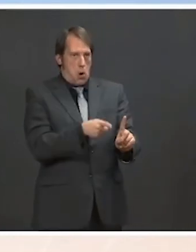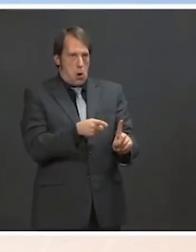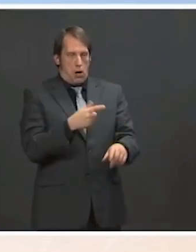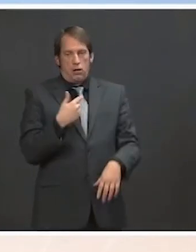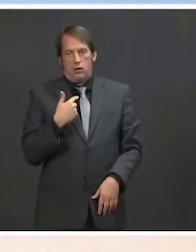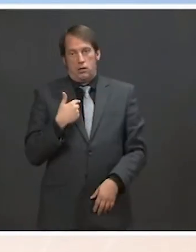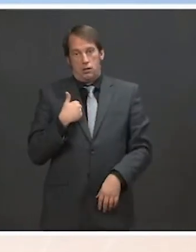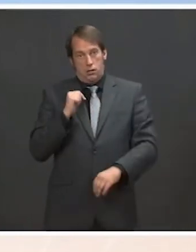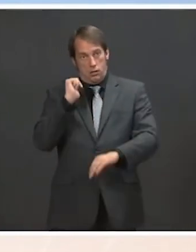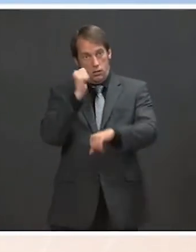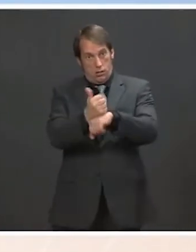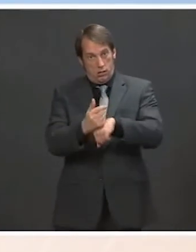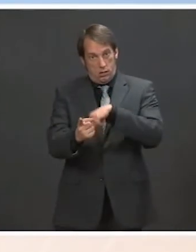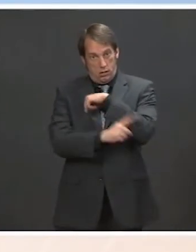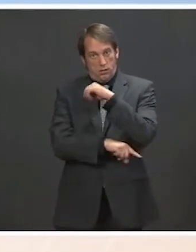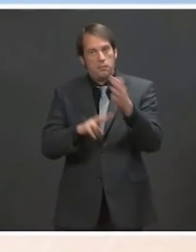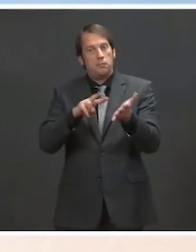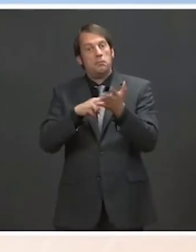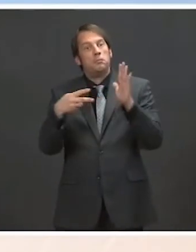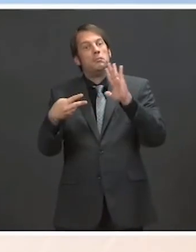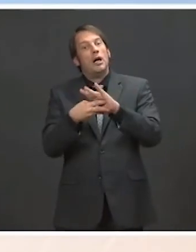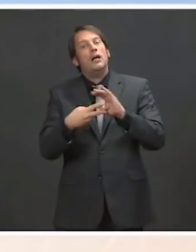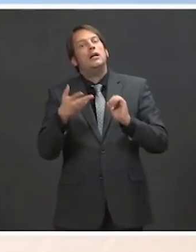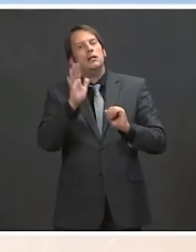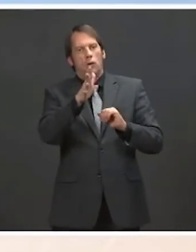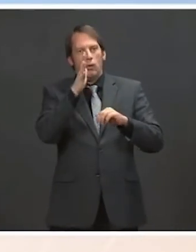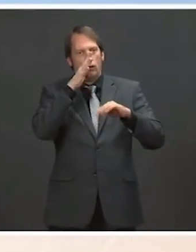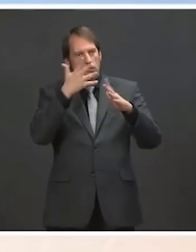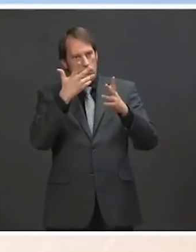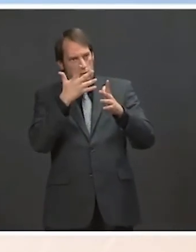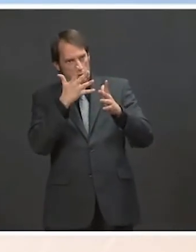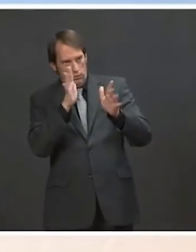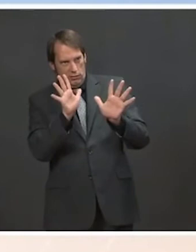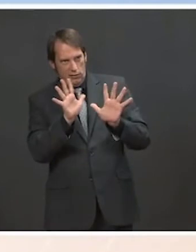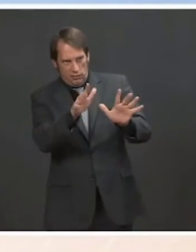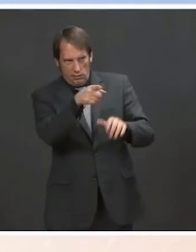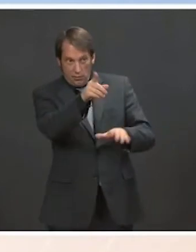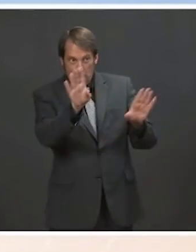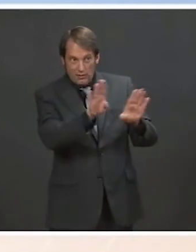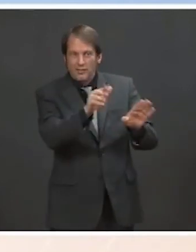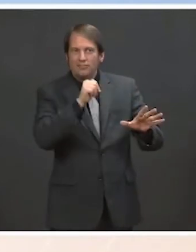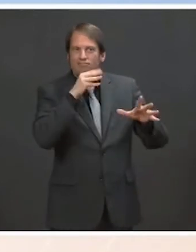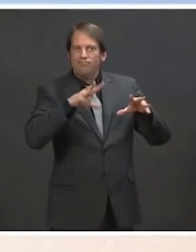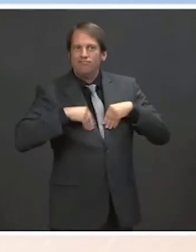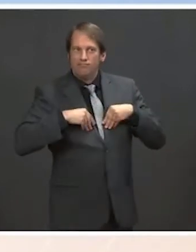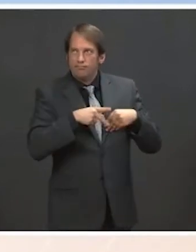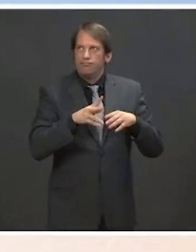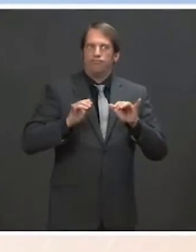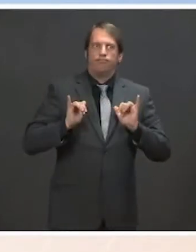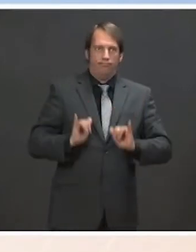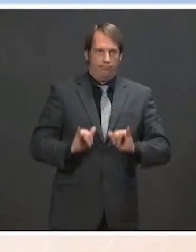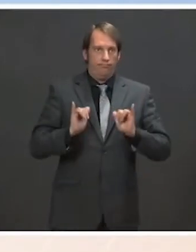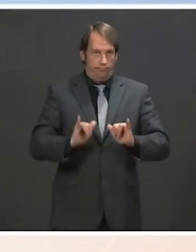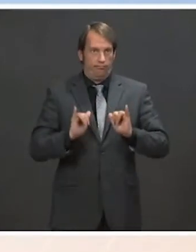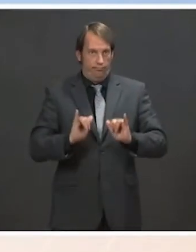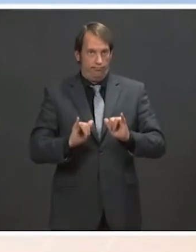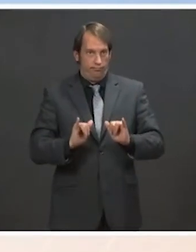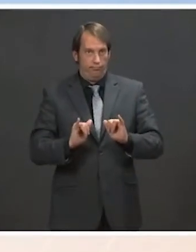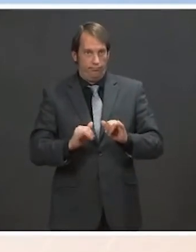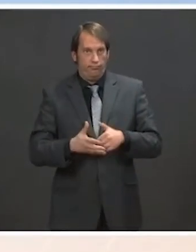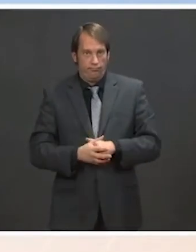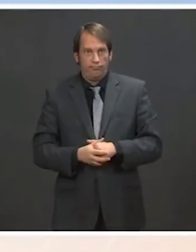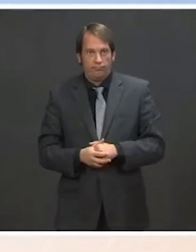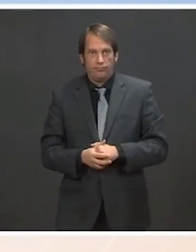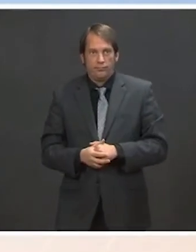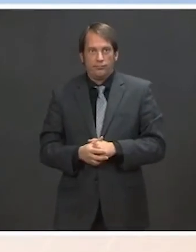out any actions when we're at not even day 60. What day are we at? 62? I'm not even sure. Of the administration, I can assure you